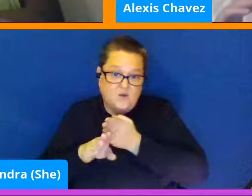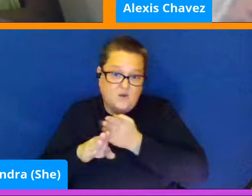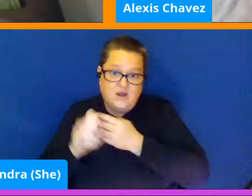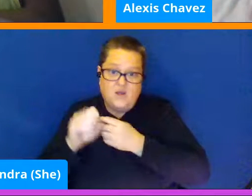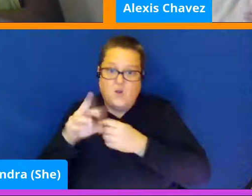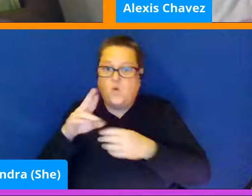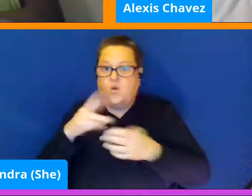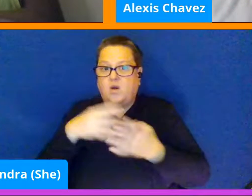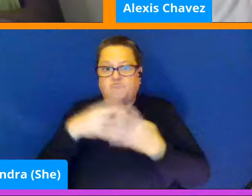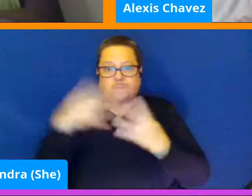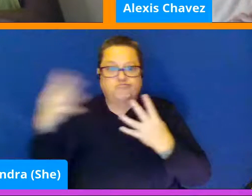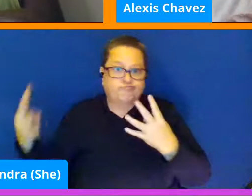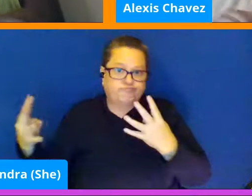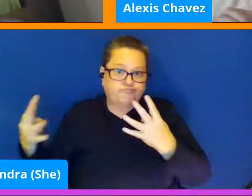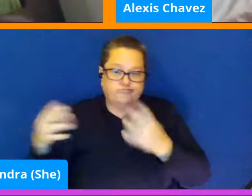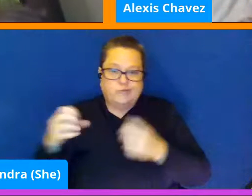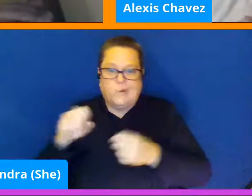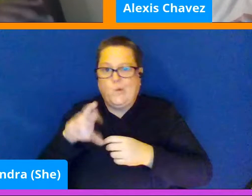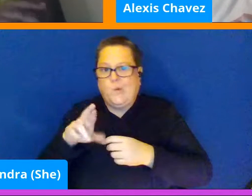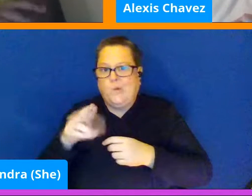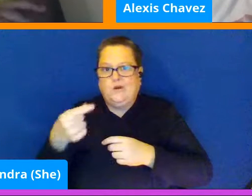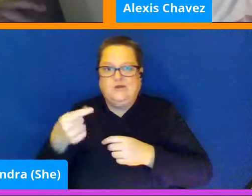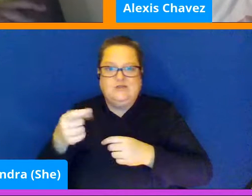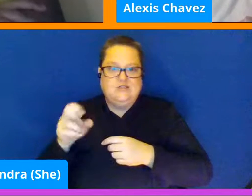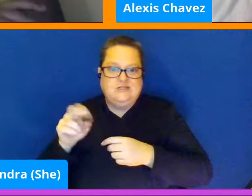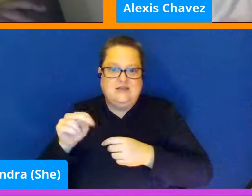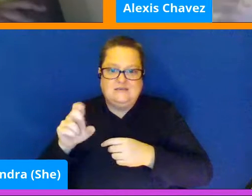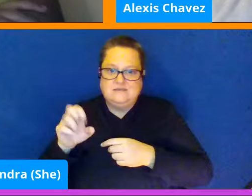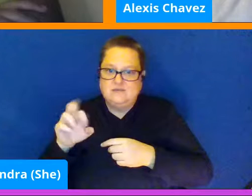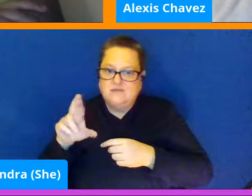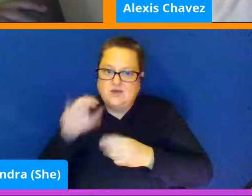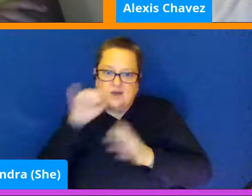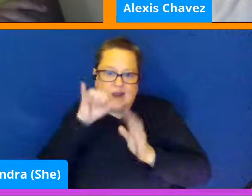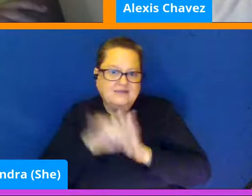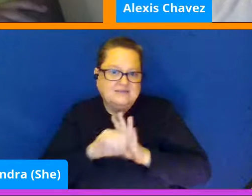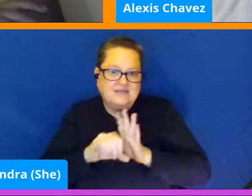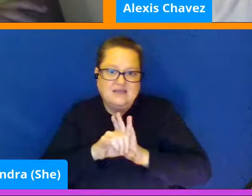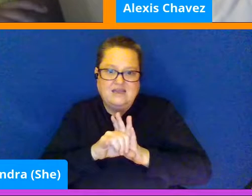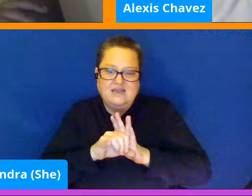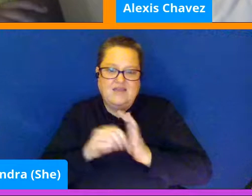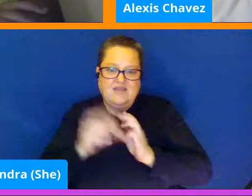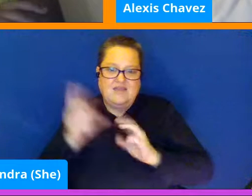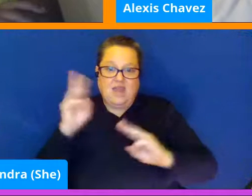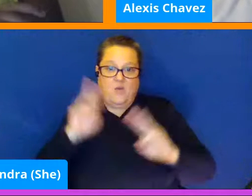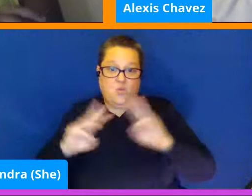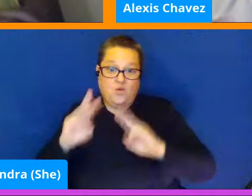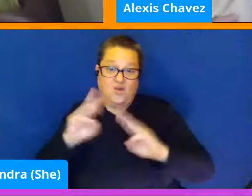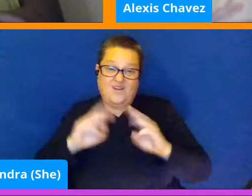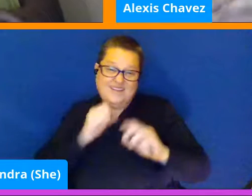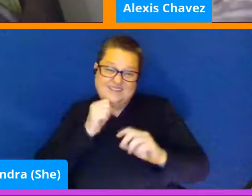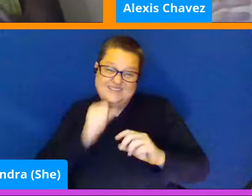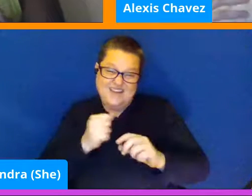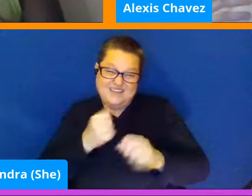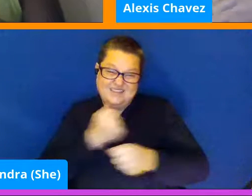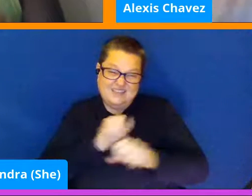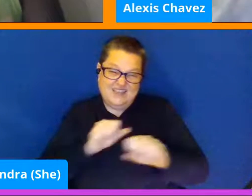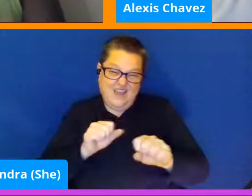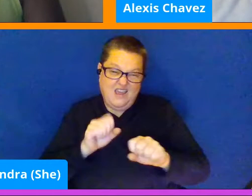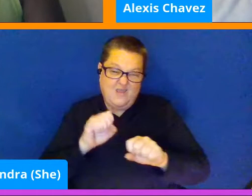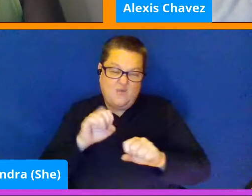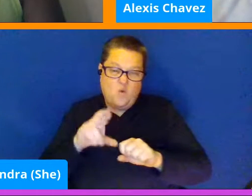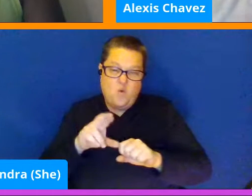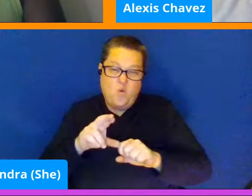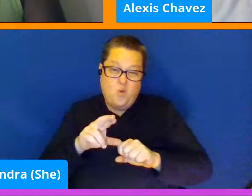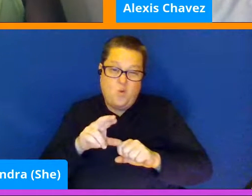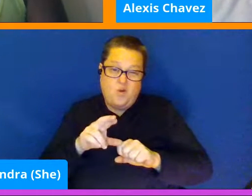their gender identity, that they've either worried that things aren't safe or it's they've